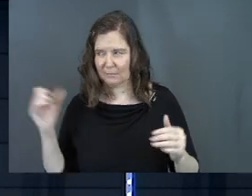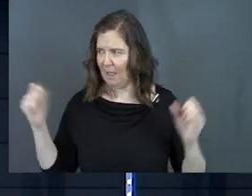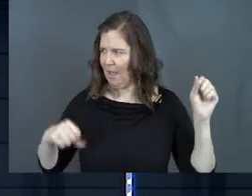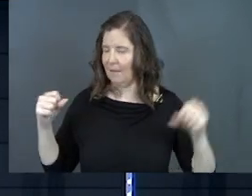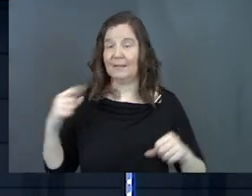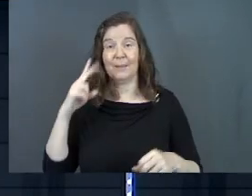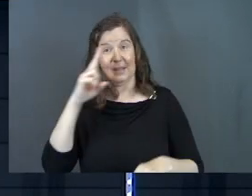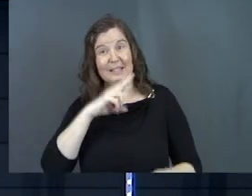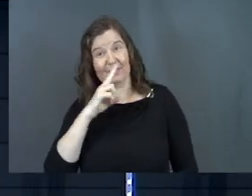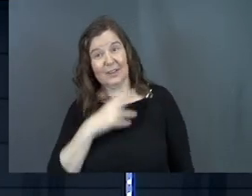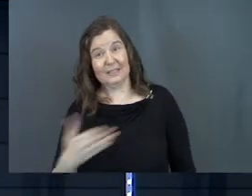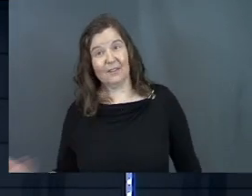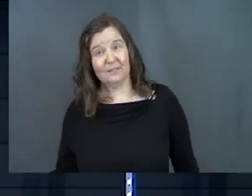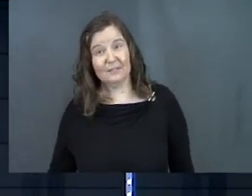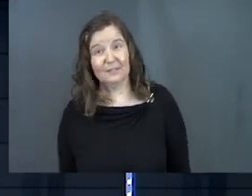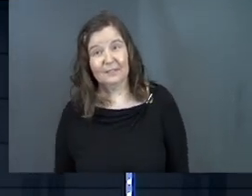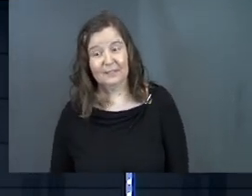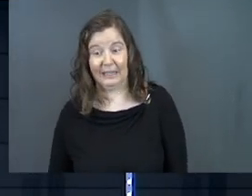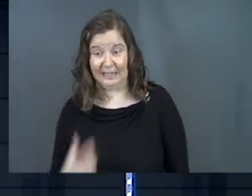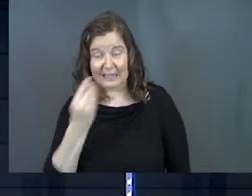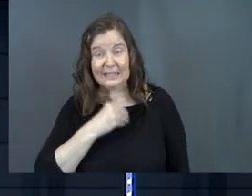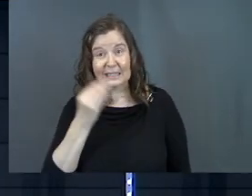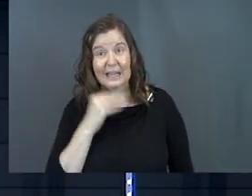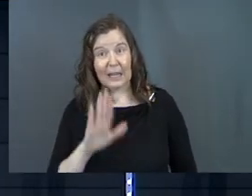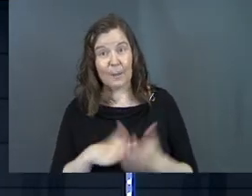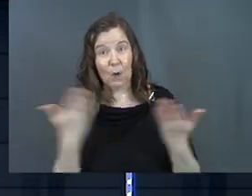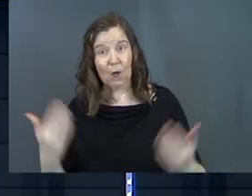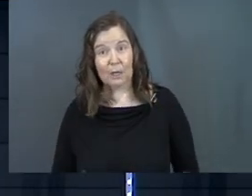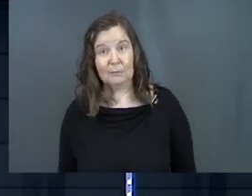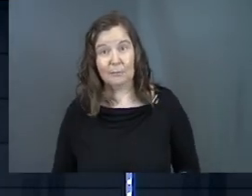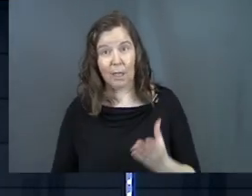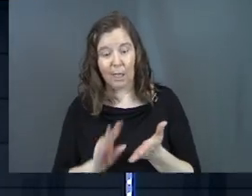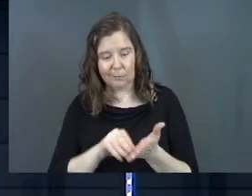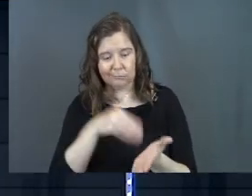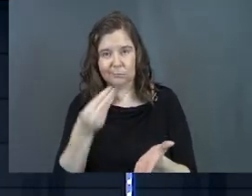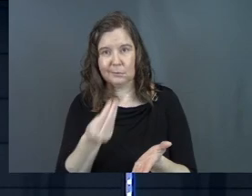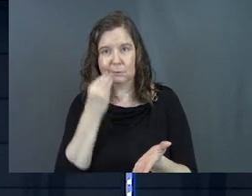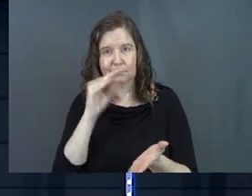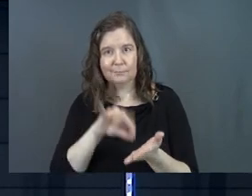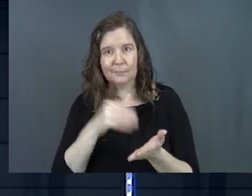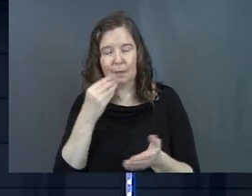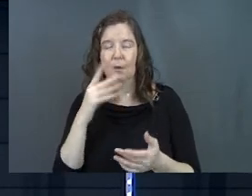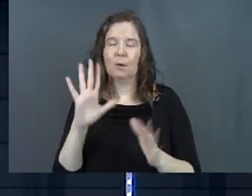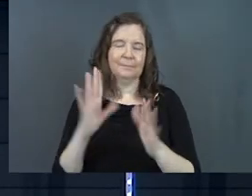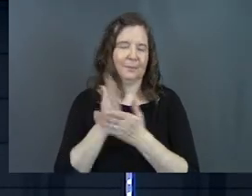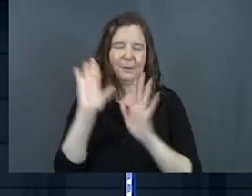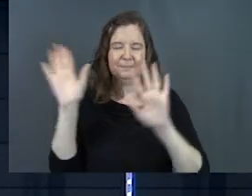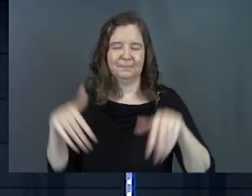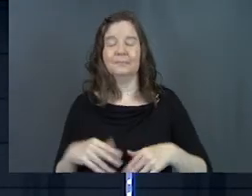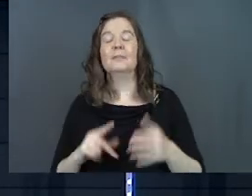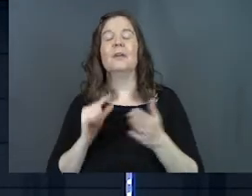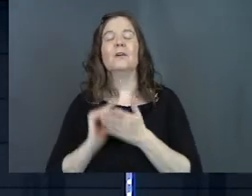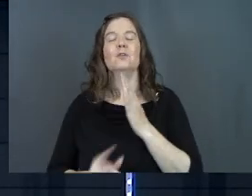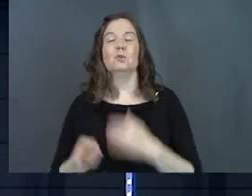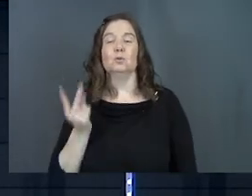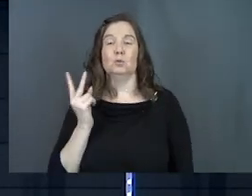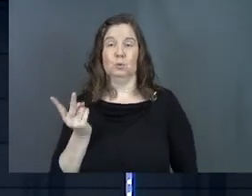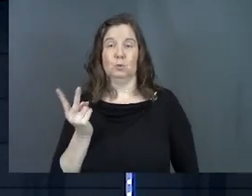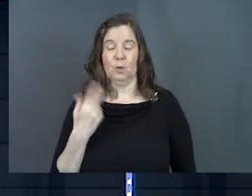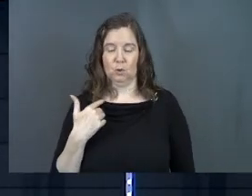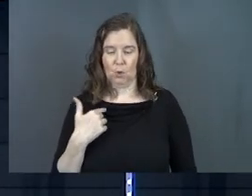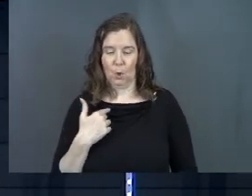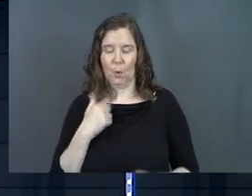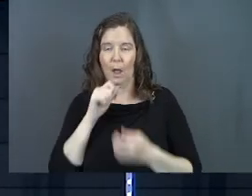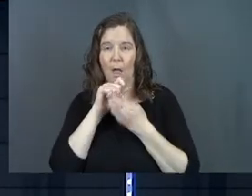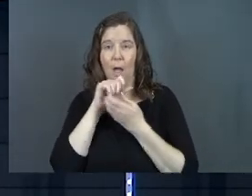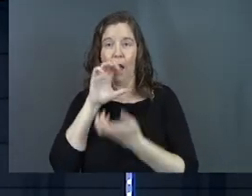I mean, this is funny stuff. Like he's eating a book. He's going to eat a book. All right. Verse 2. So I